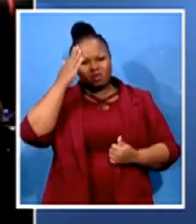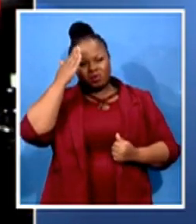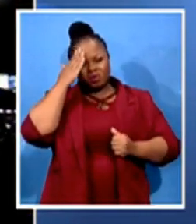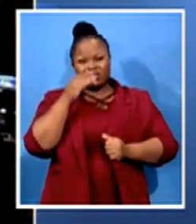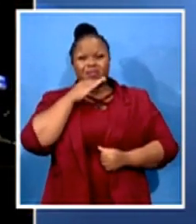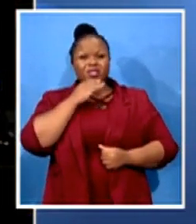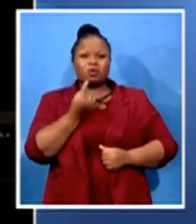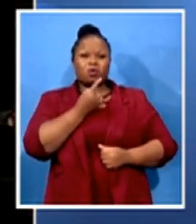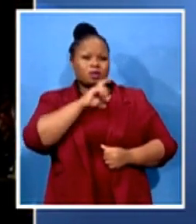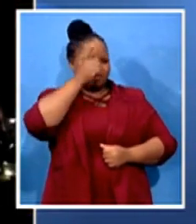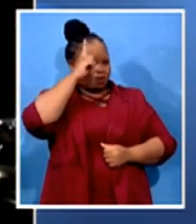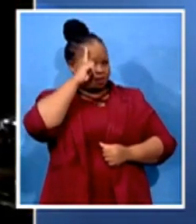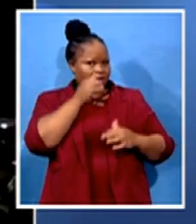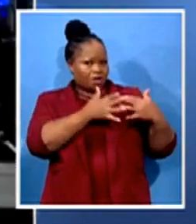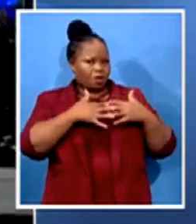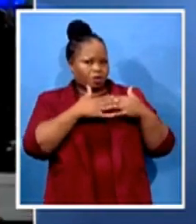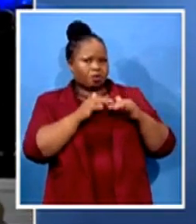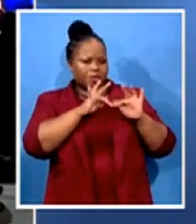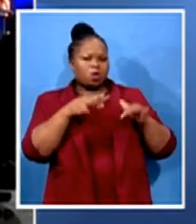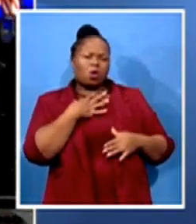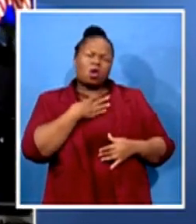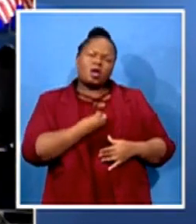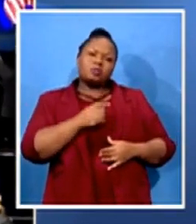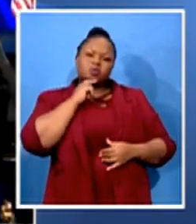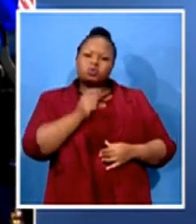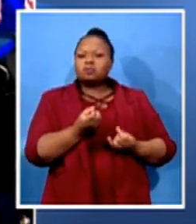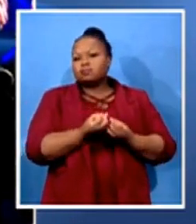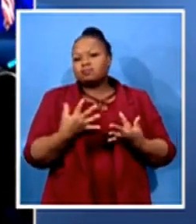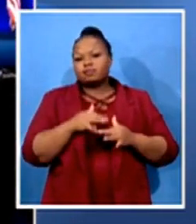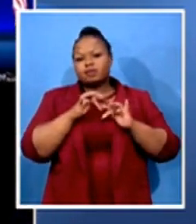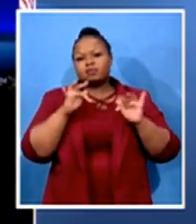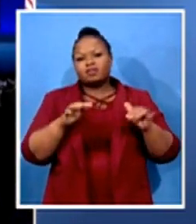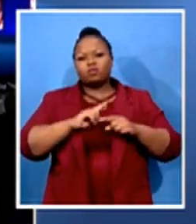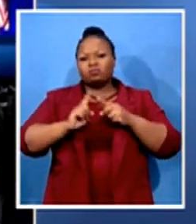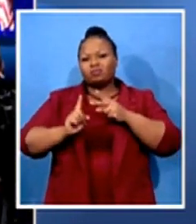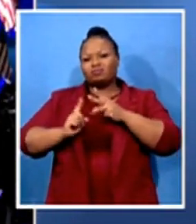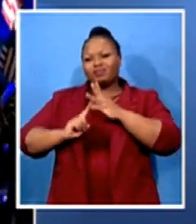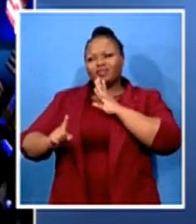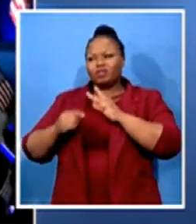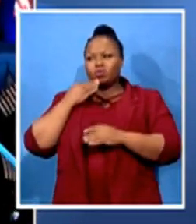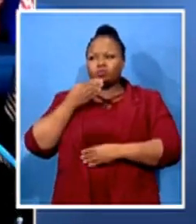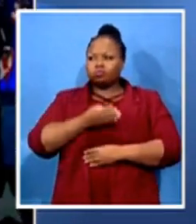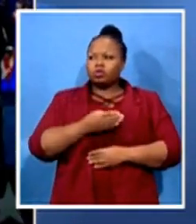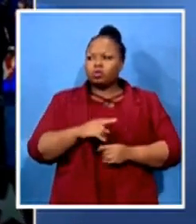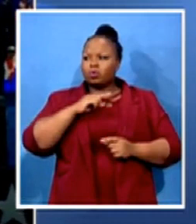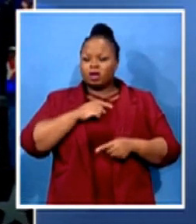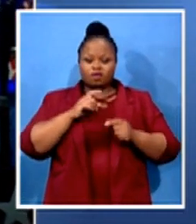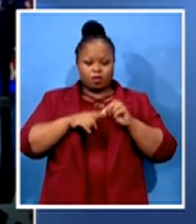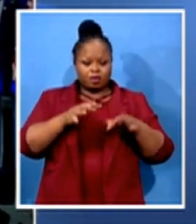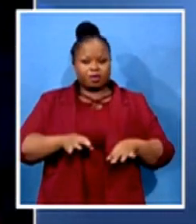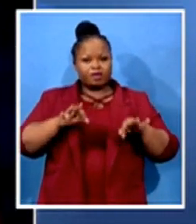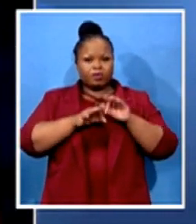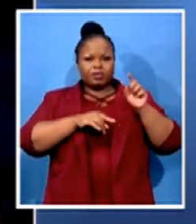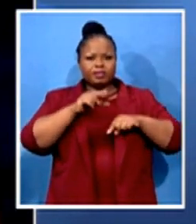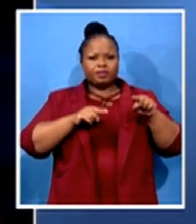were hurt, but many people, you know, from different walks of life, based on their norms and values. And people who are being discriminated